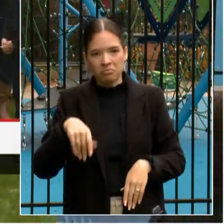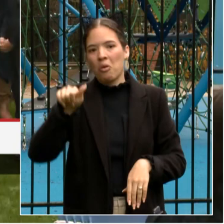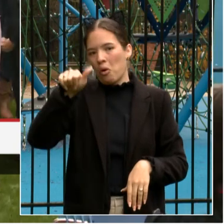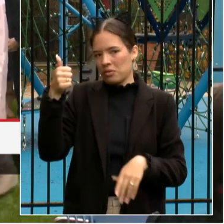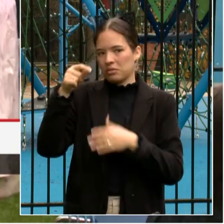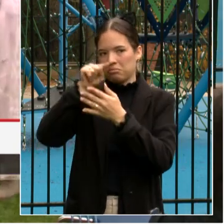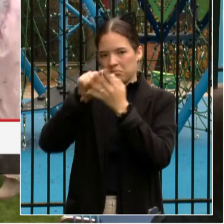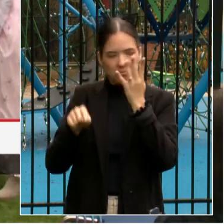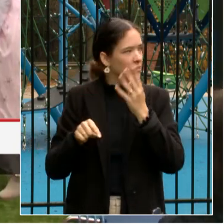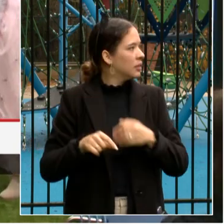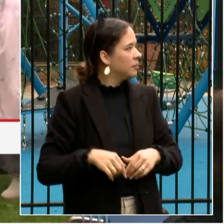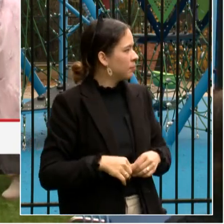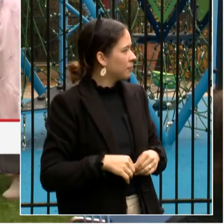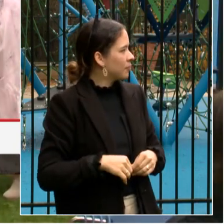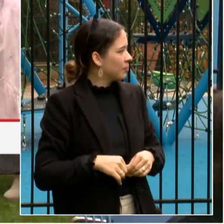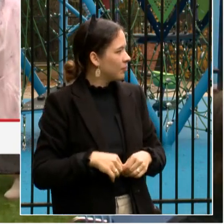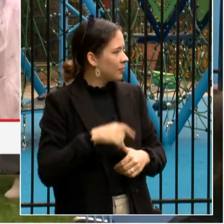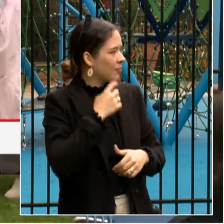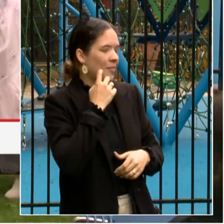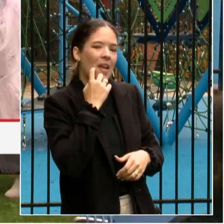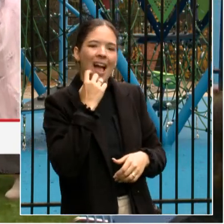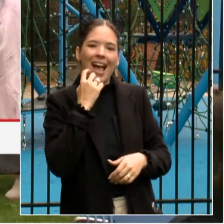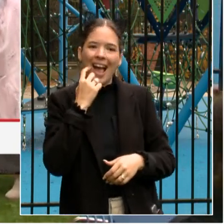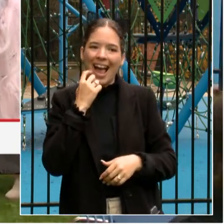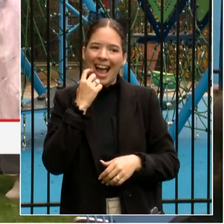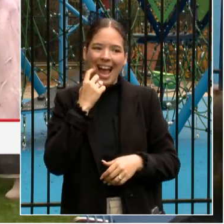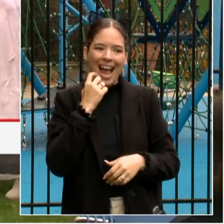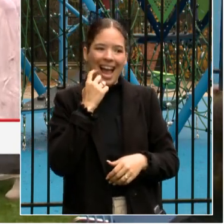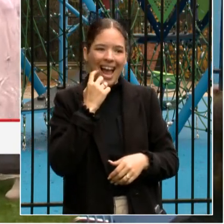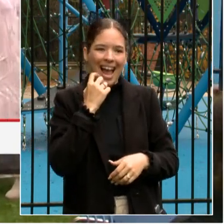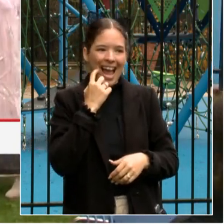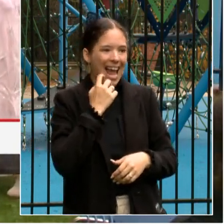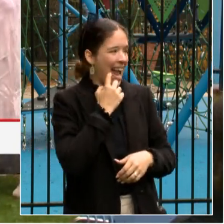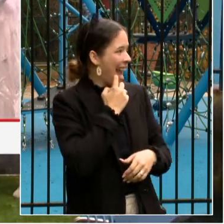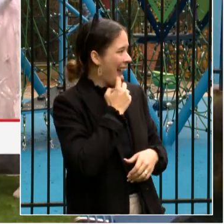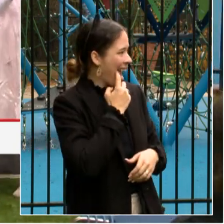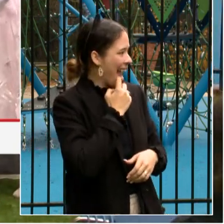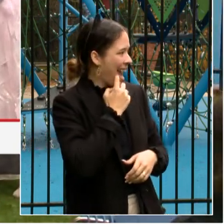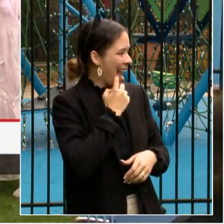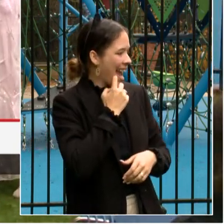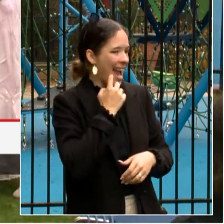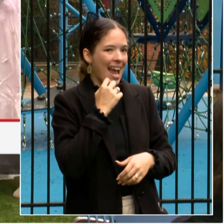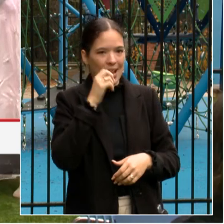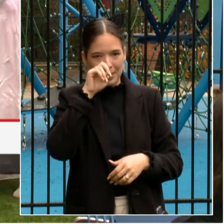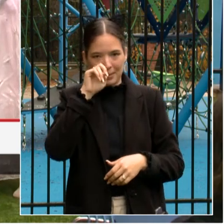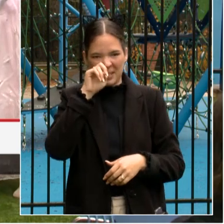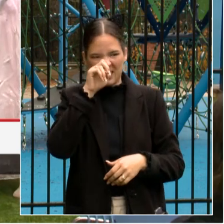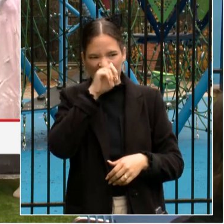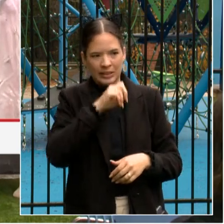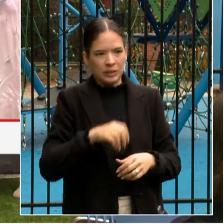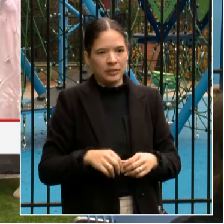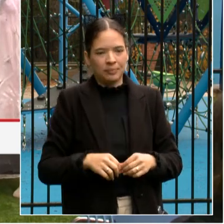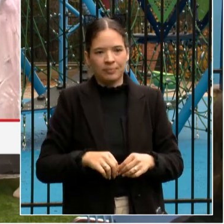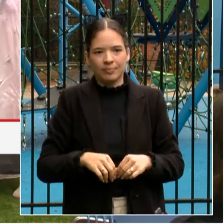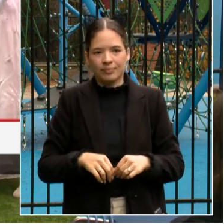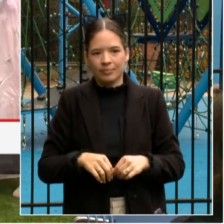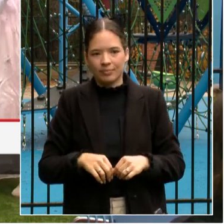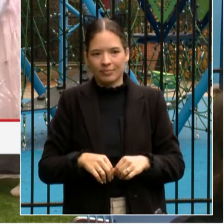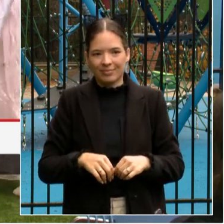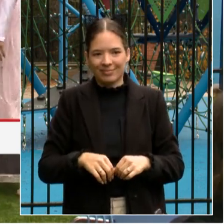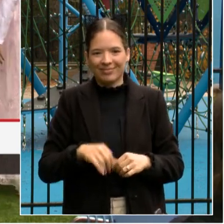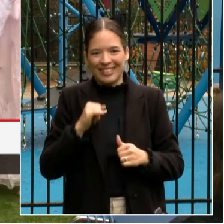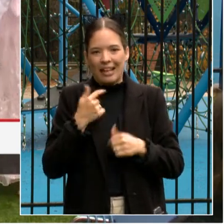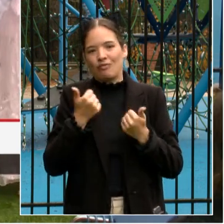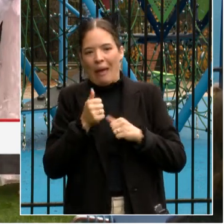Let's go, Jake. You can do it. Let's do it. Can get the microphone? Just a little bit. Sorry. All right. Vamos. Vamos,